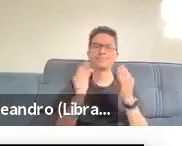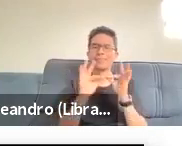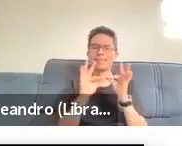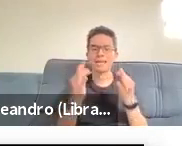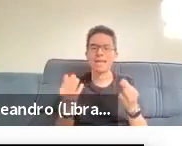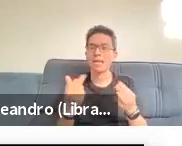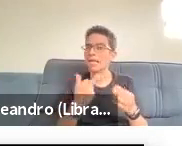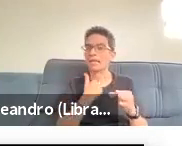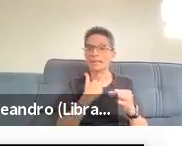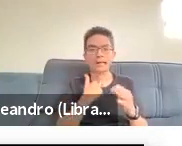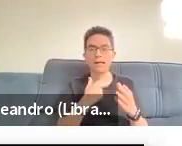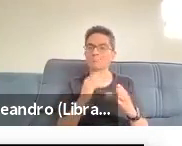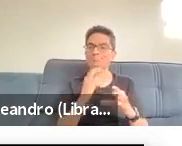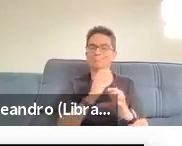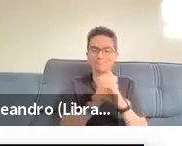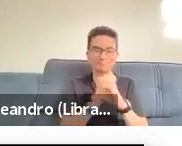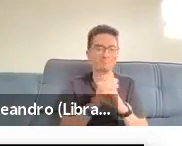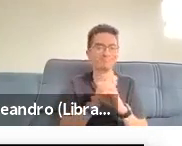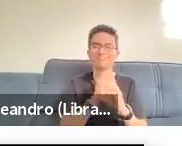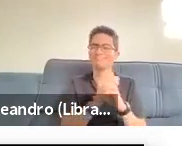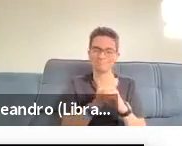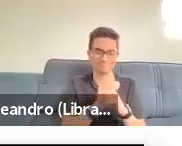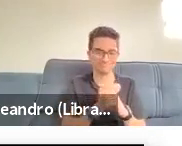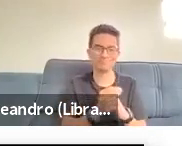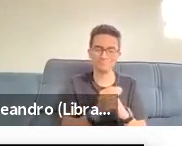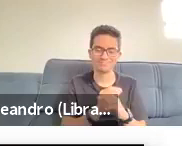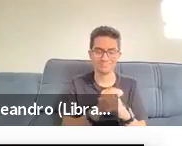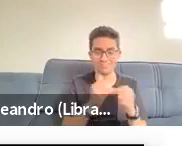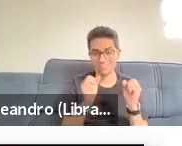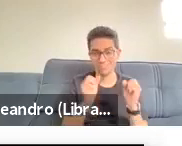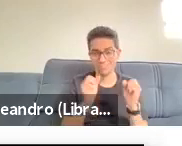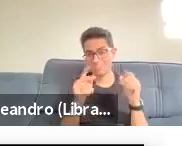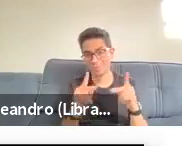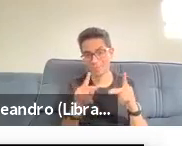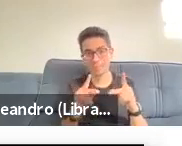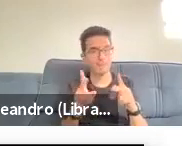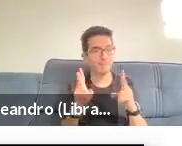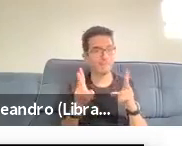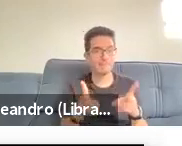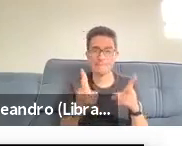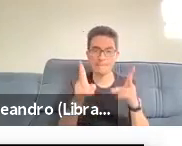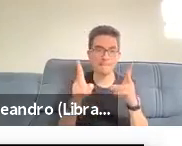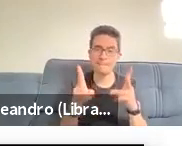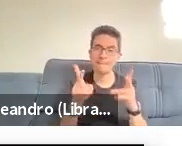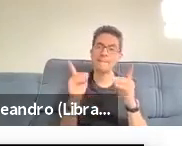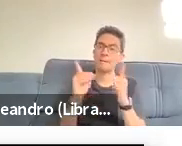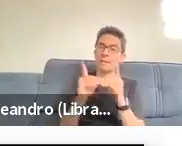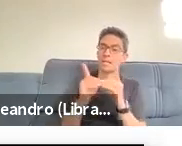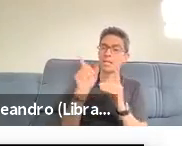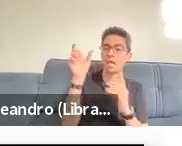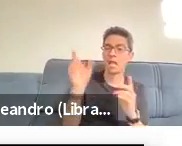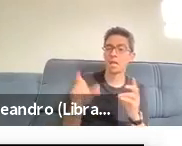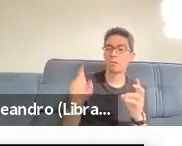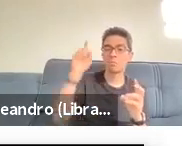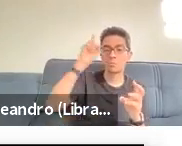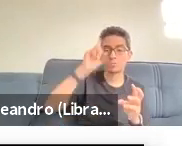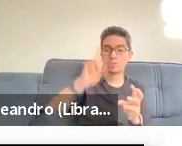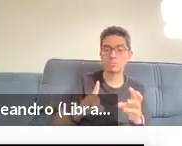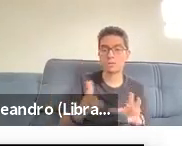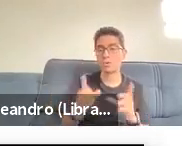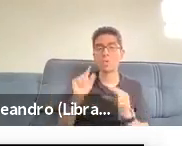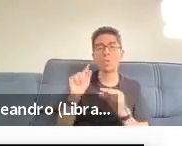out the clerk still didn't know what we were talking about. So then she tried to clarify his meaning by doing an embodied enactment